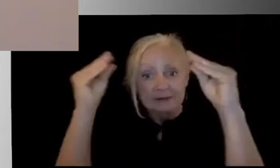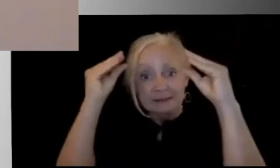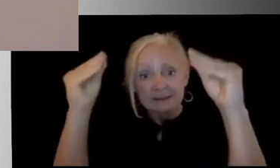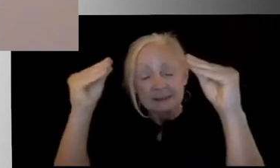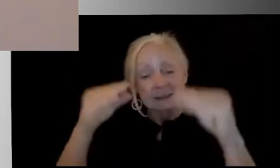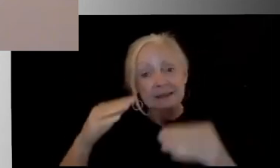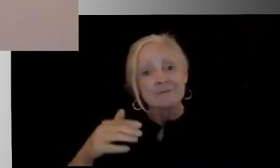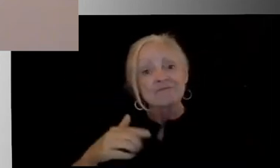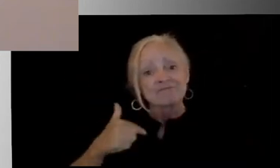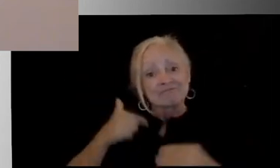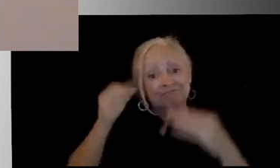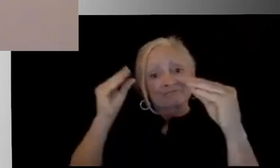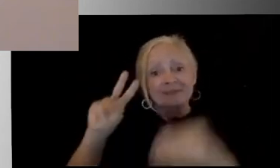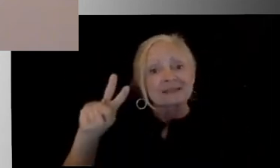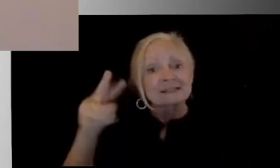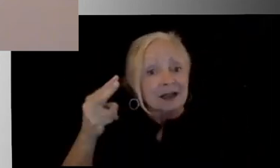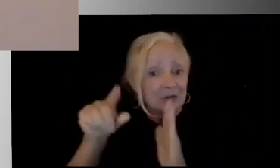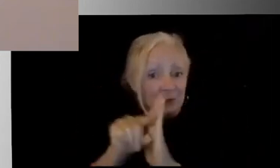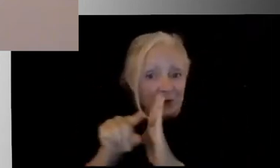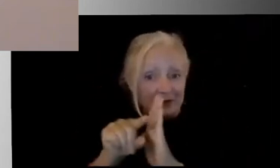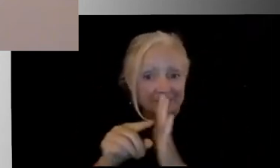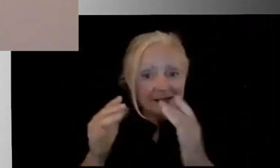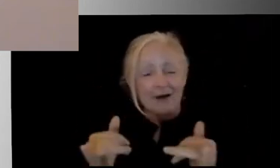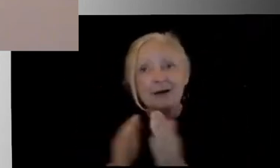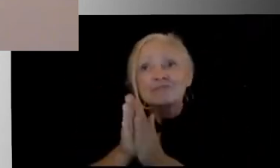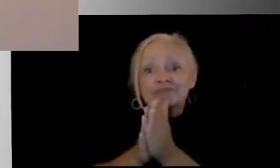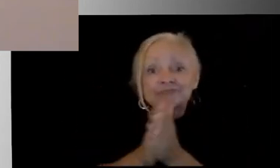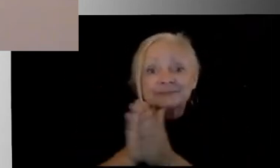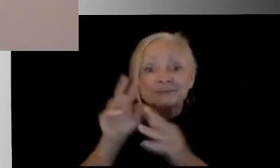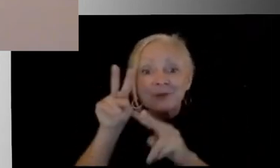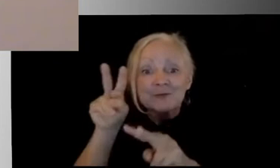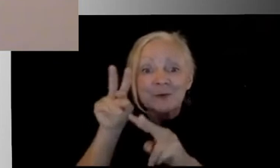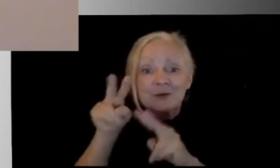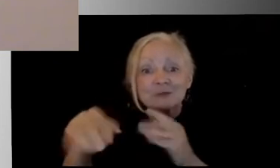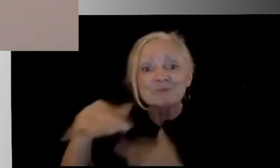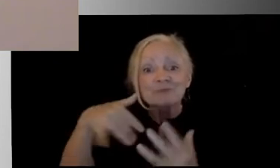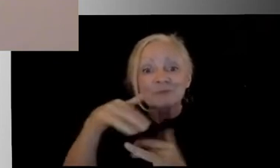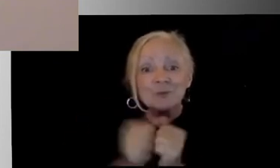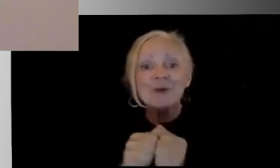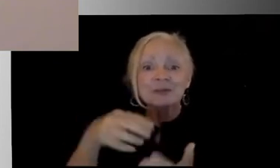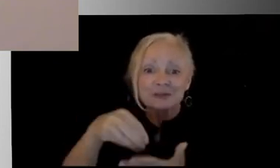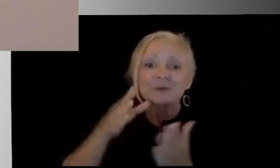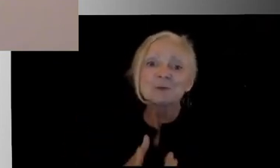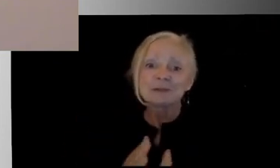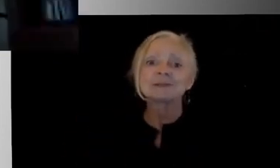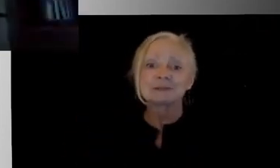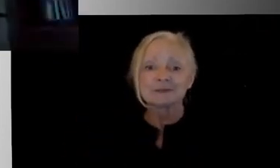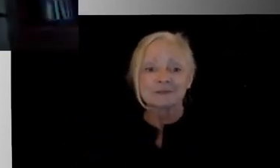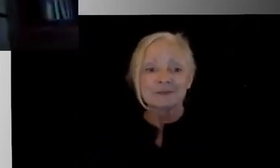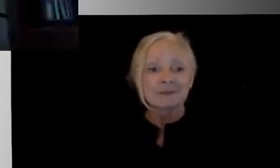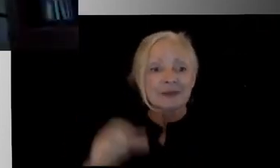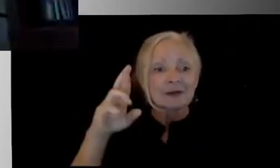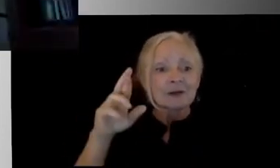second grade, so I'm just looking forward to getting back to the students and actually in the building with them. All right. Rayanne